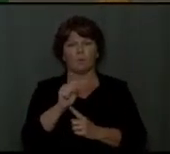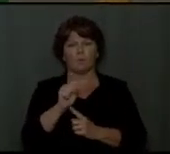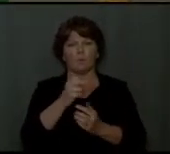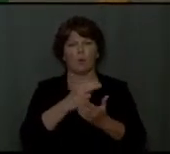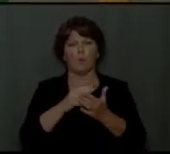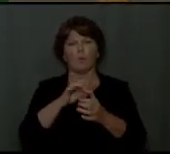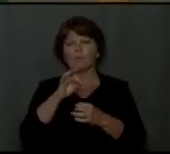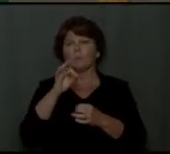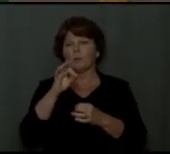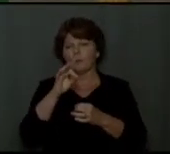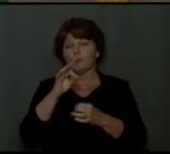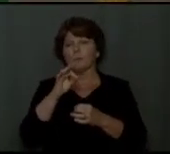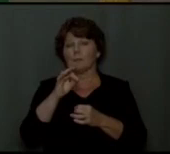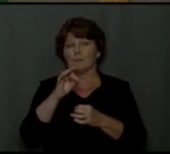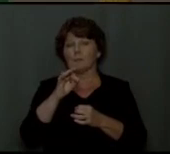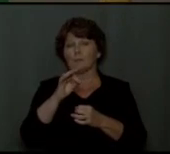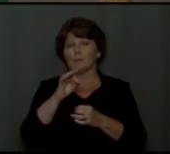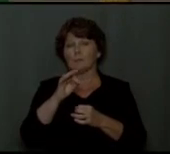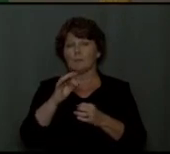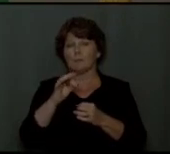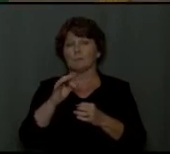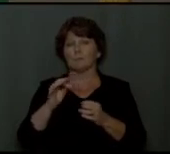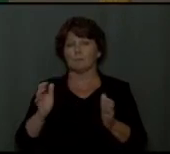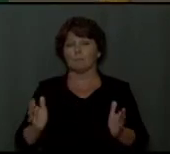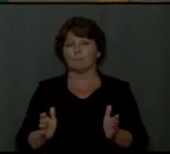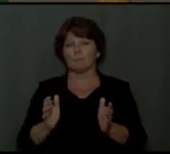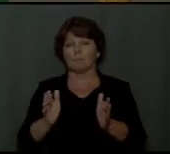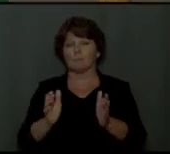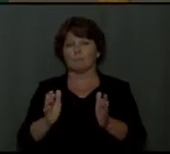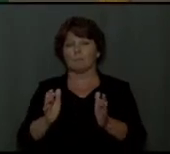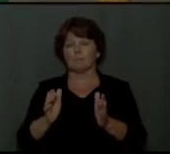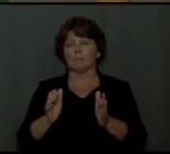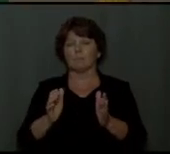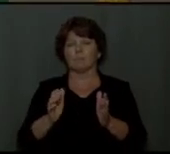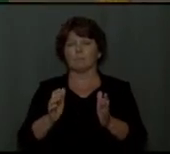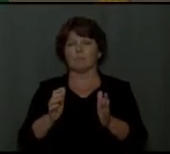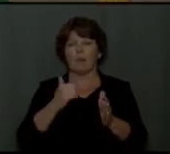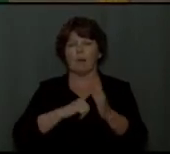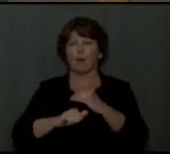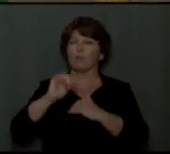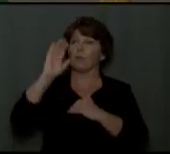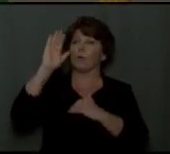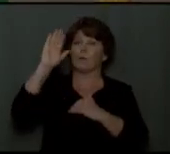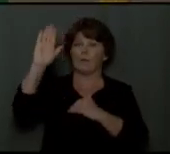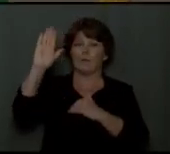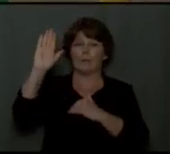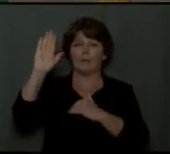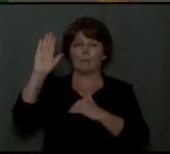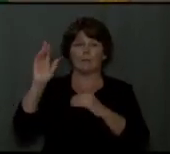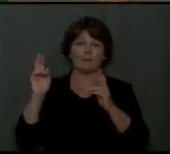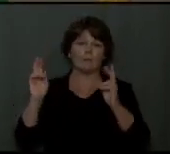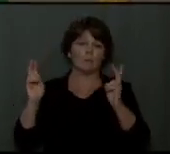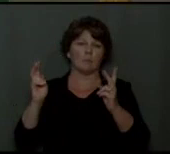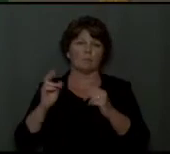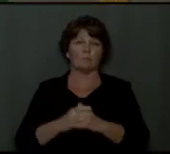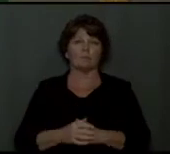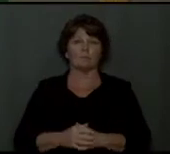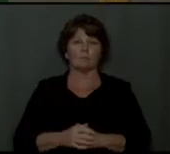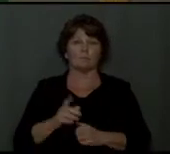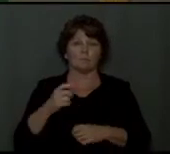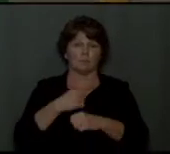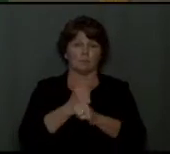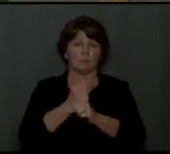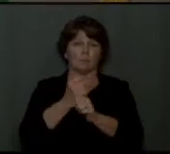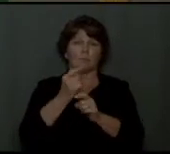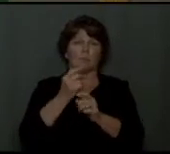Holy Spirit. Admonishment and exhortation fall under His economy. It's His way of sanctifying